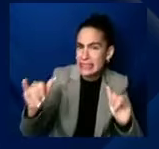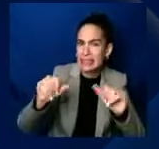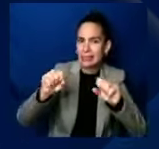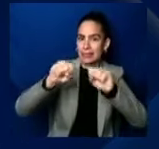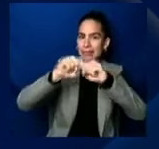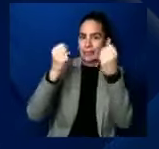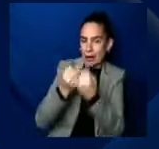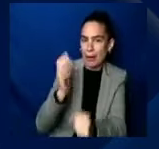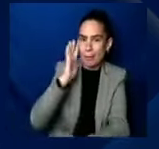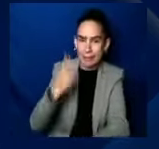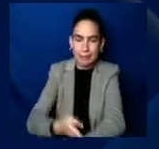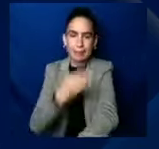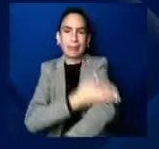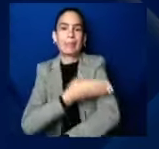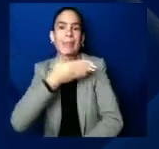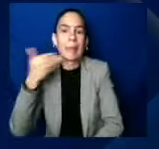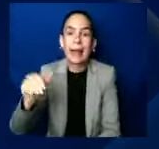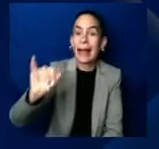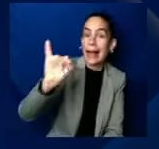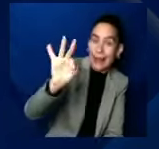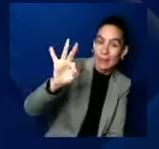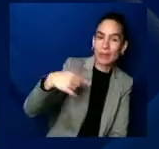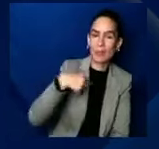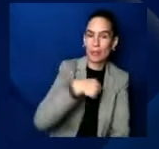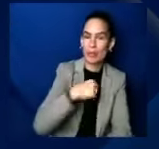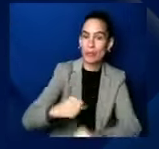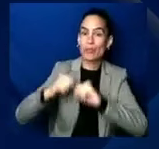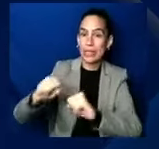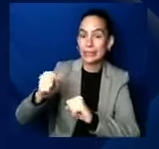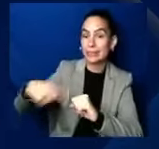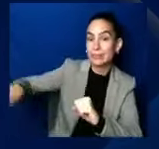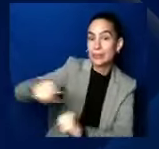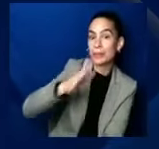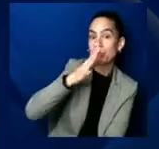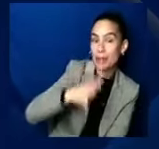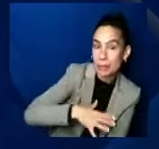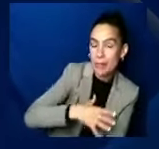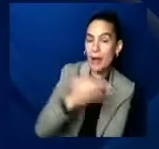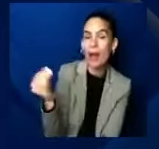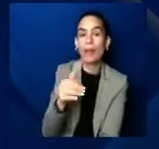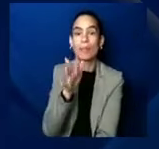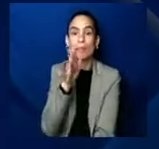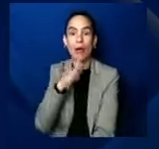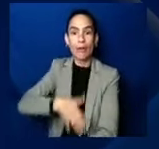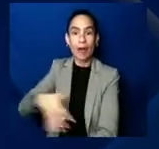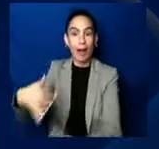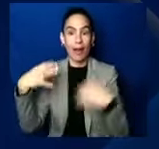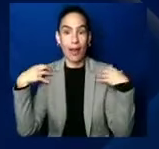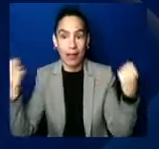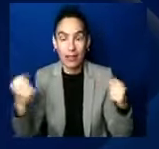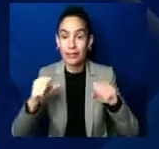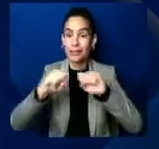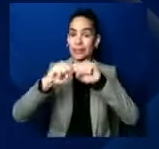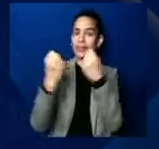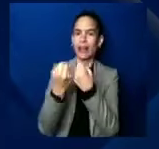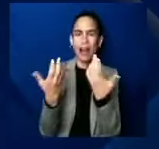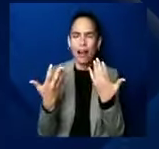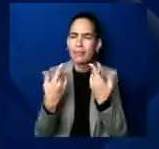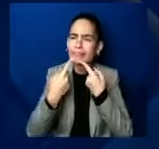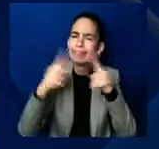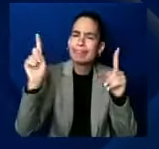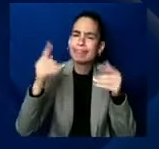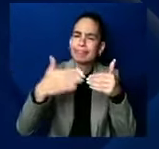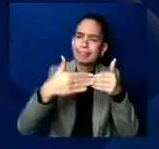uh, women and, and the health of moms. Um, it is a more productive society. It is a more successful economically